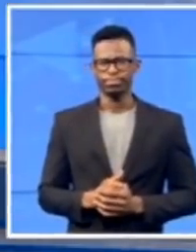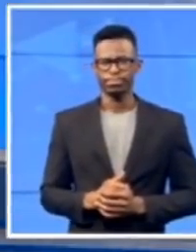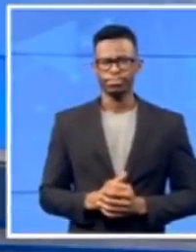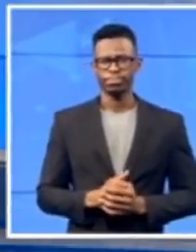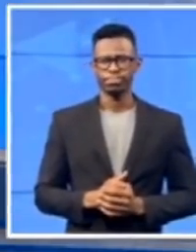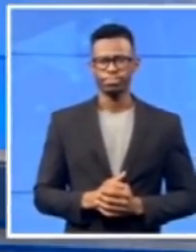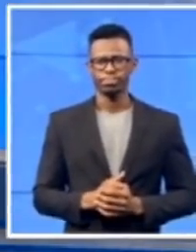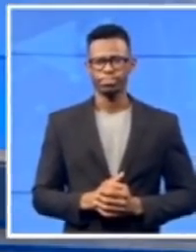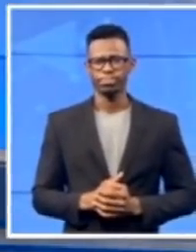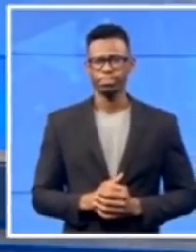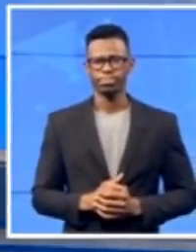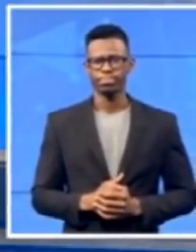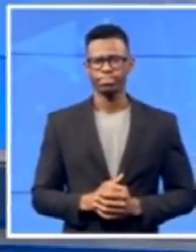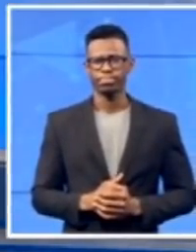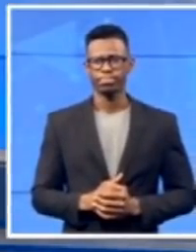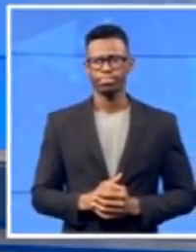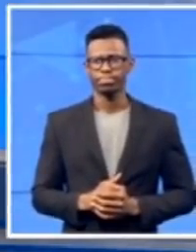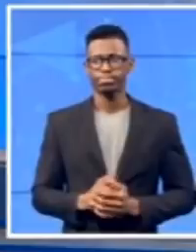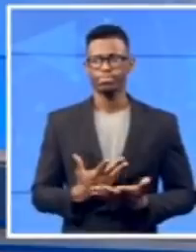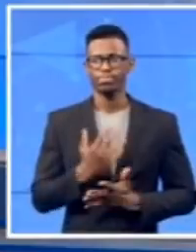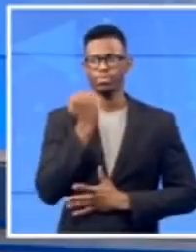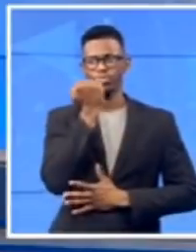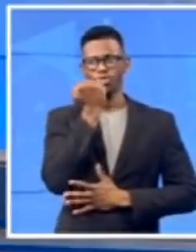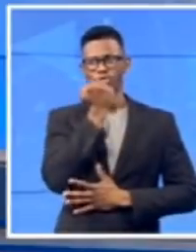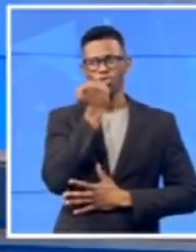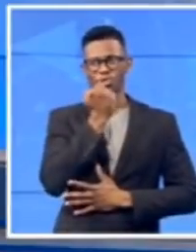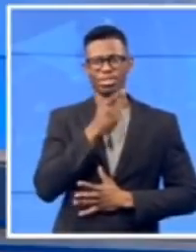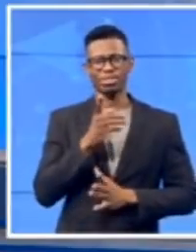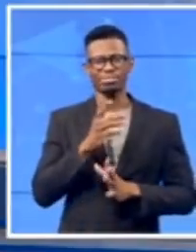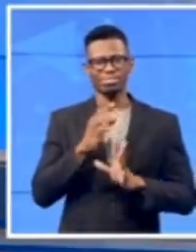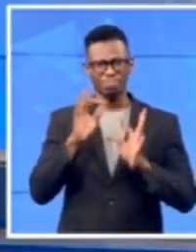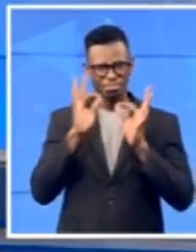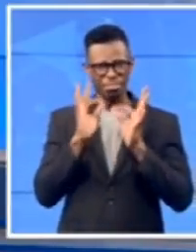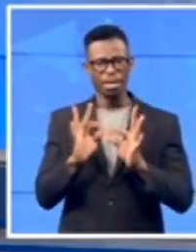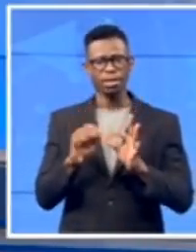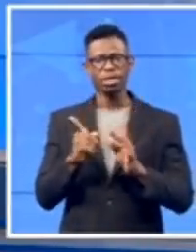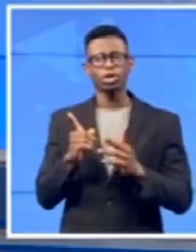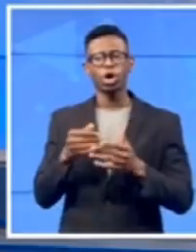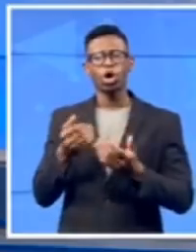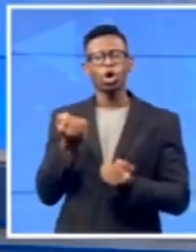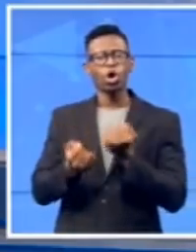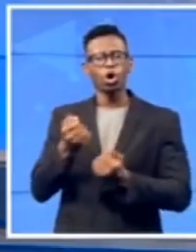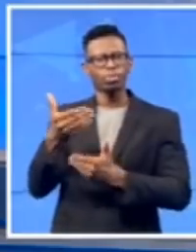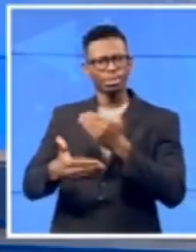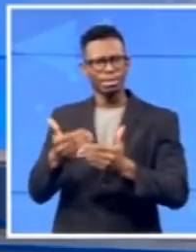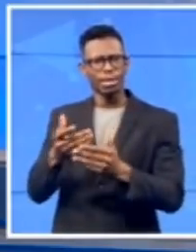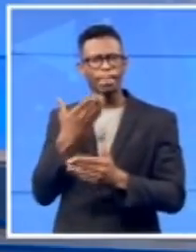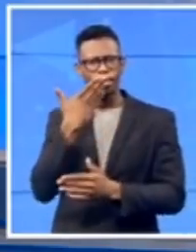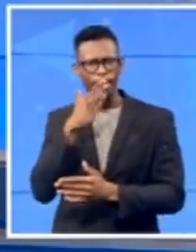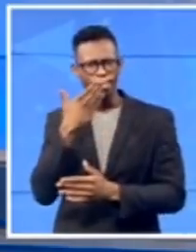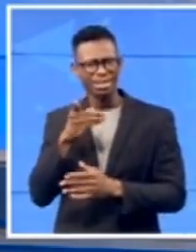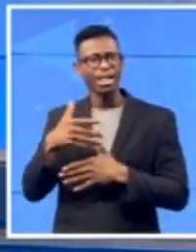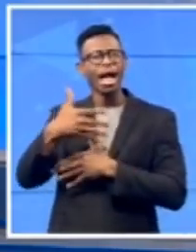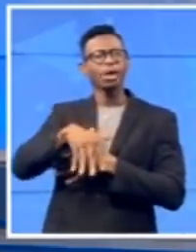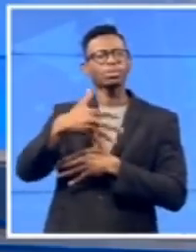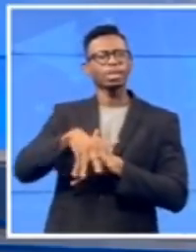Apologies. wasn't exactly to the court proceedings. Just outside court, they saw Kenny Kunene talking